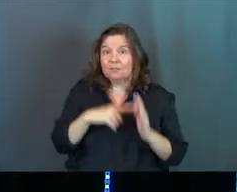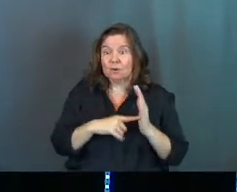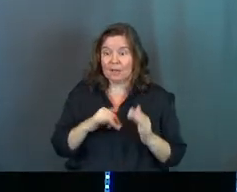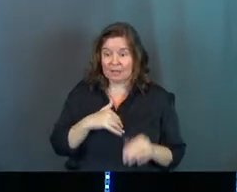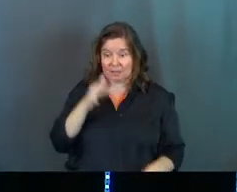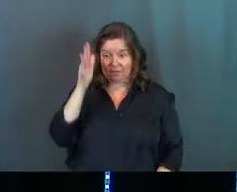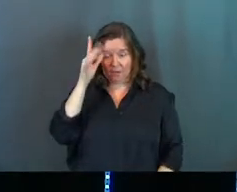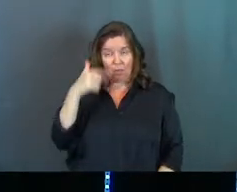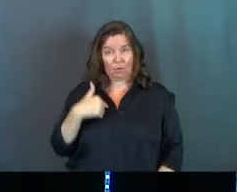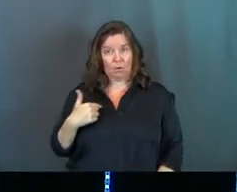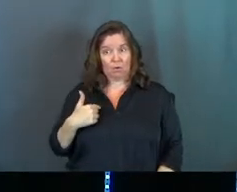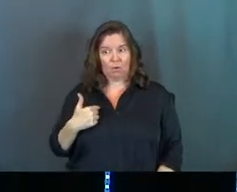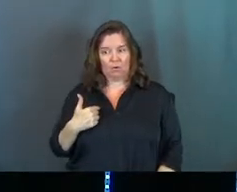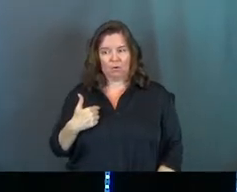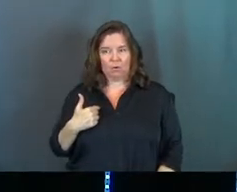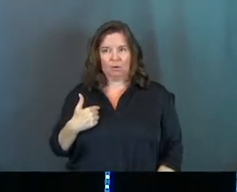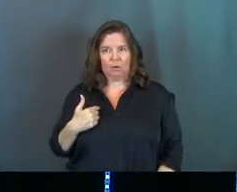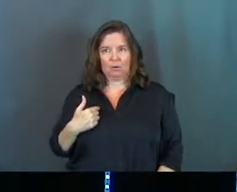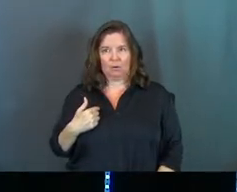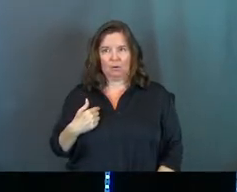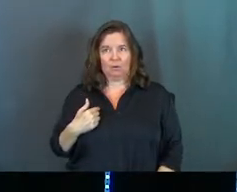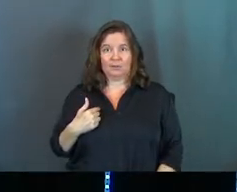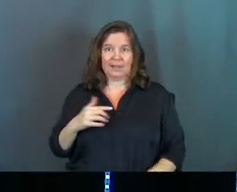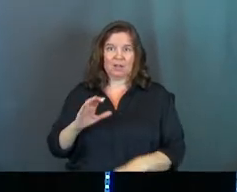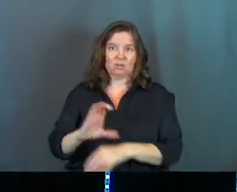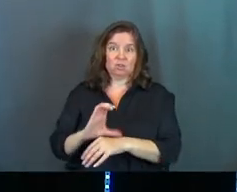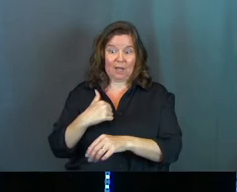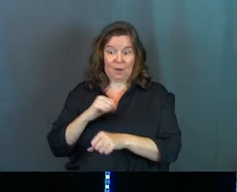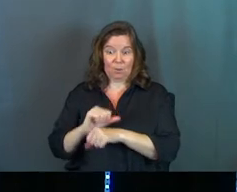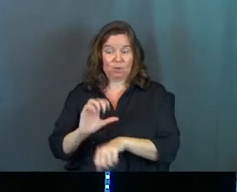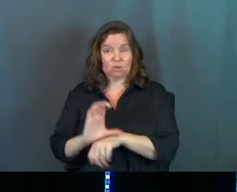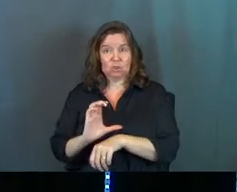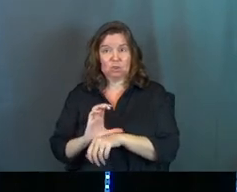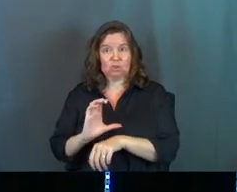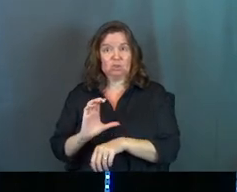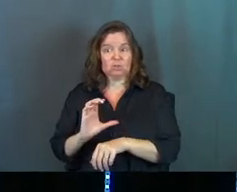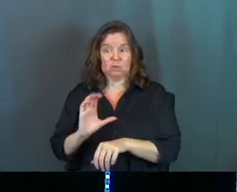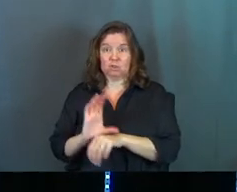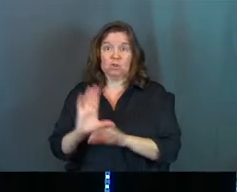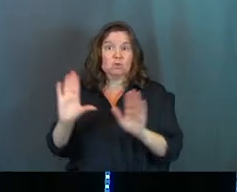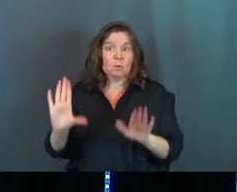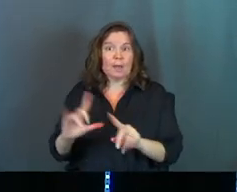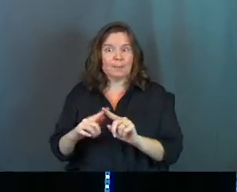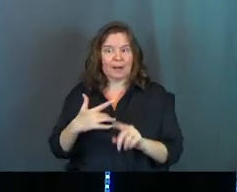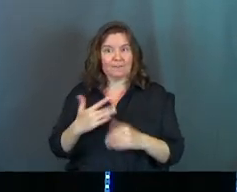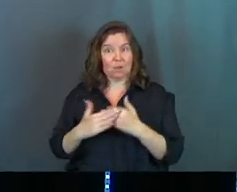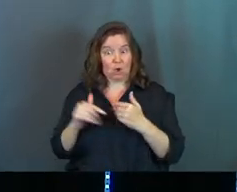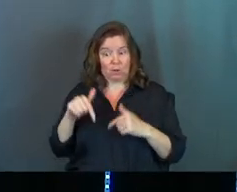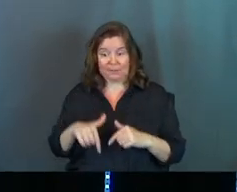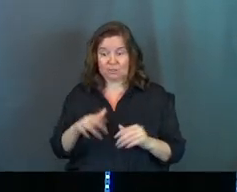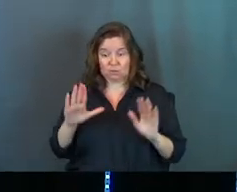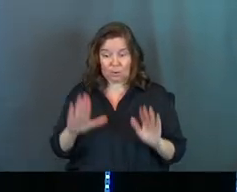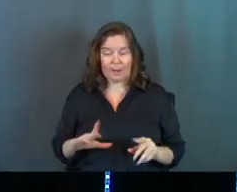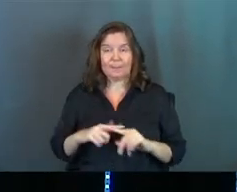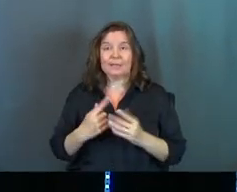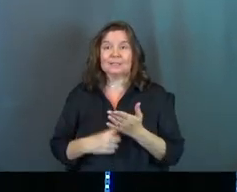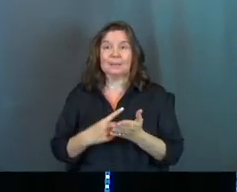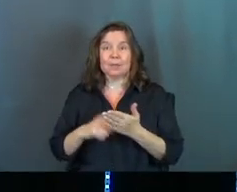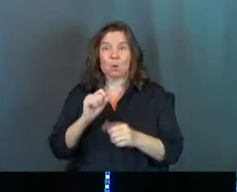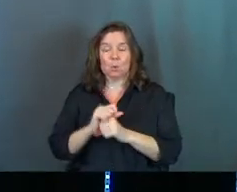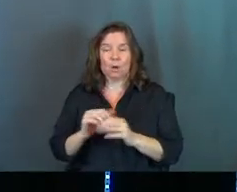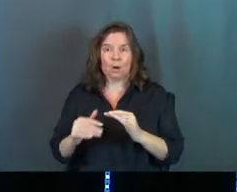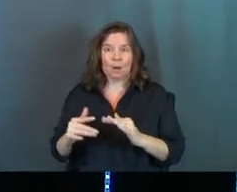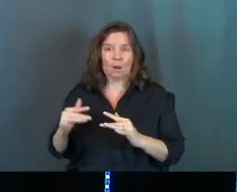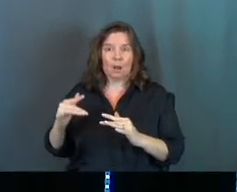a father. It's like, oh, like the church, man, I work at the church. The church is great. I feel called to this. This is great. But sometimes